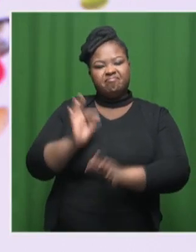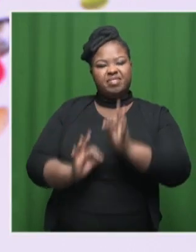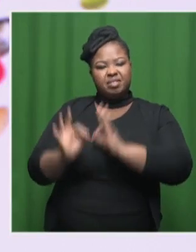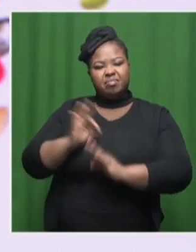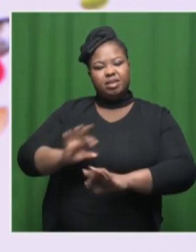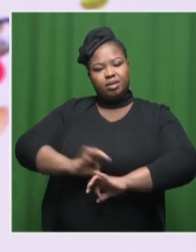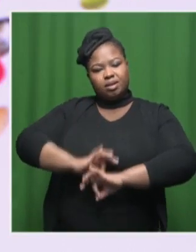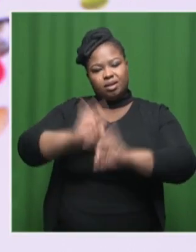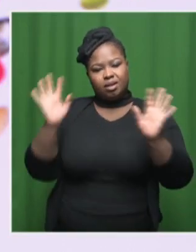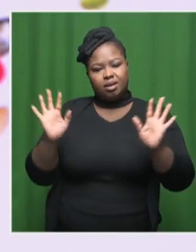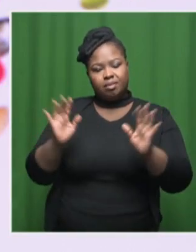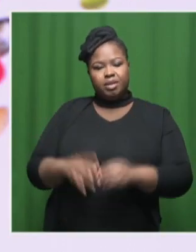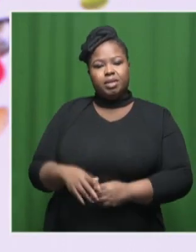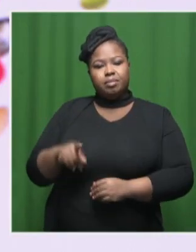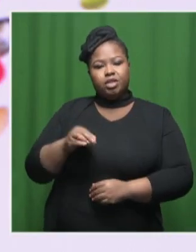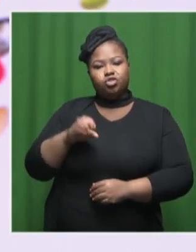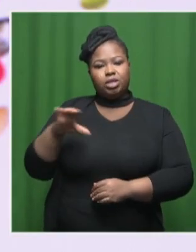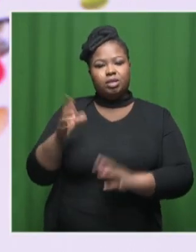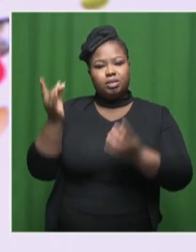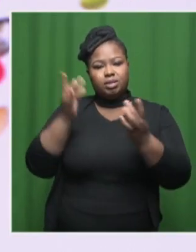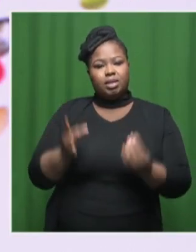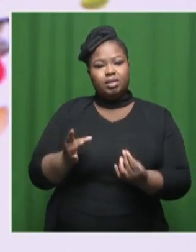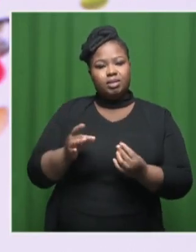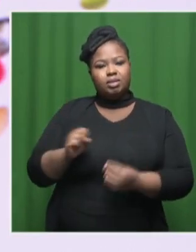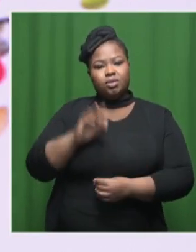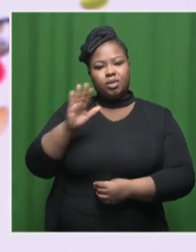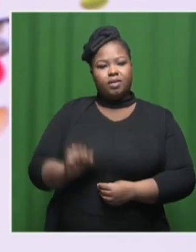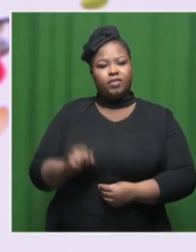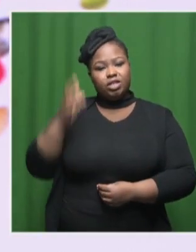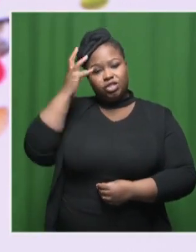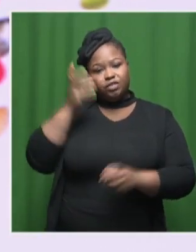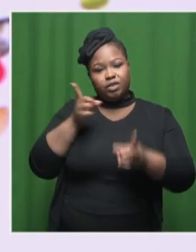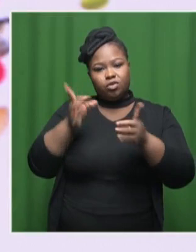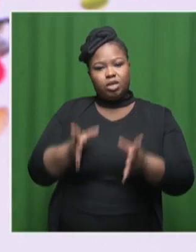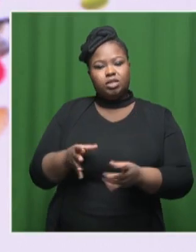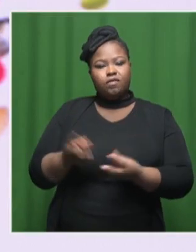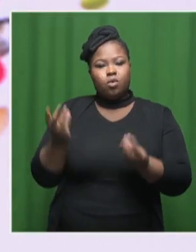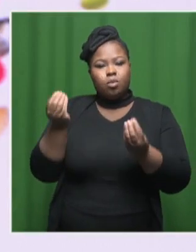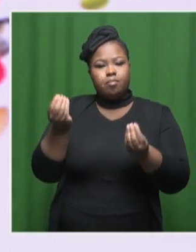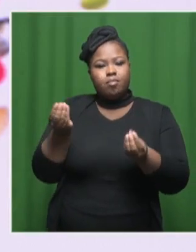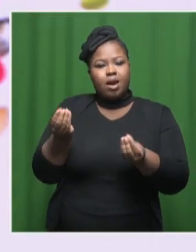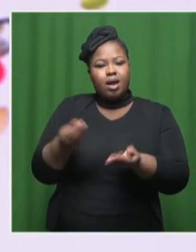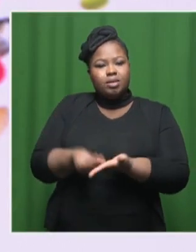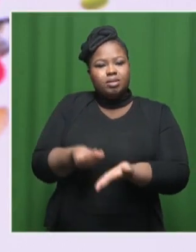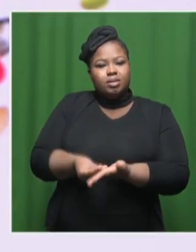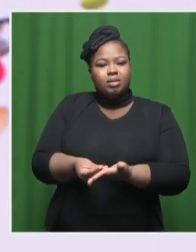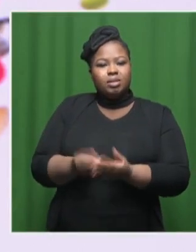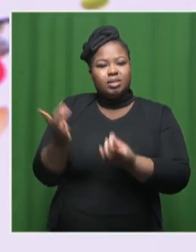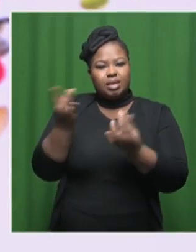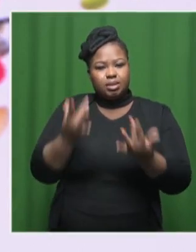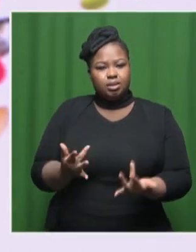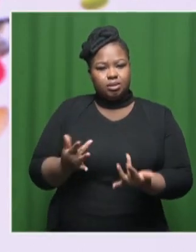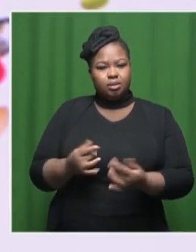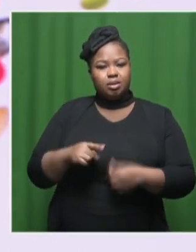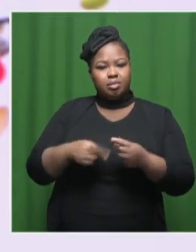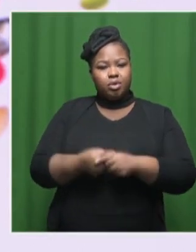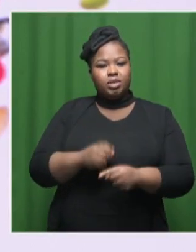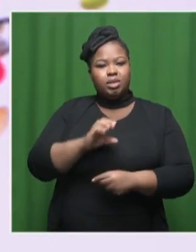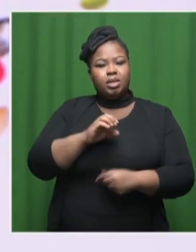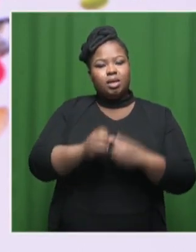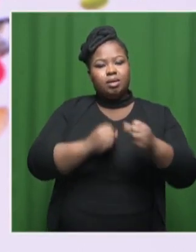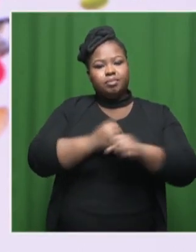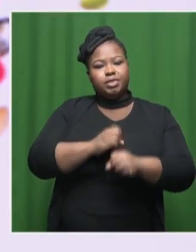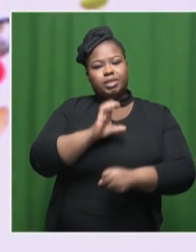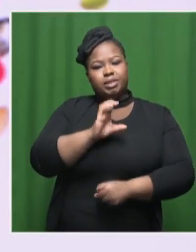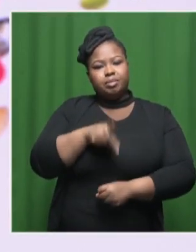needed to know. Patrick Kelly, Stats SA's Chief Director for Price Statistics, talking to us about the release of the annual